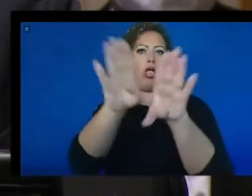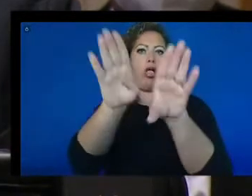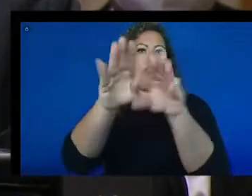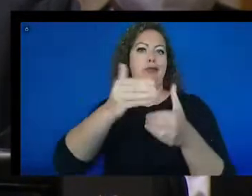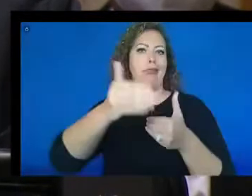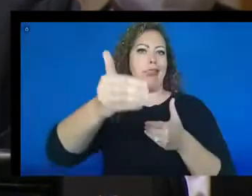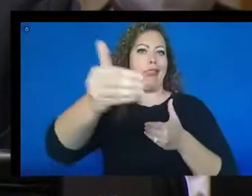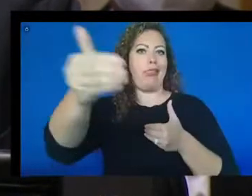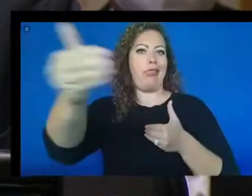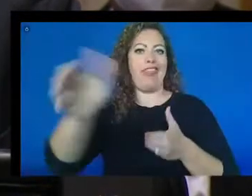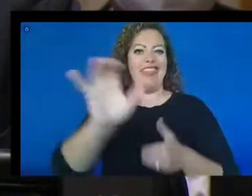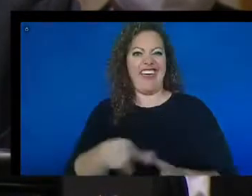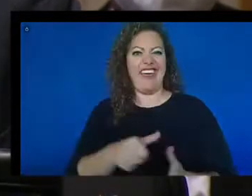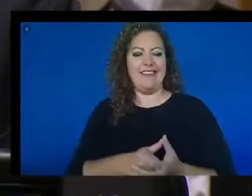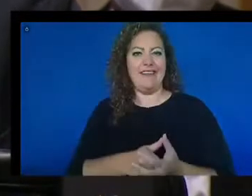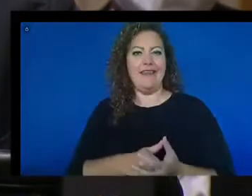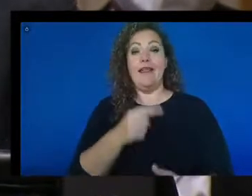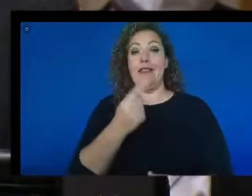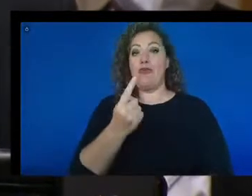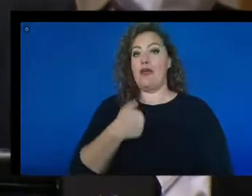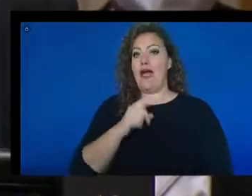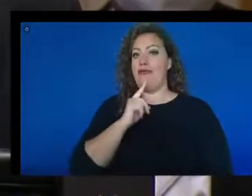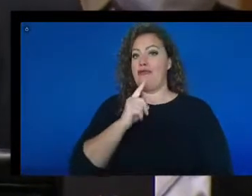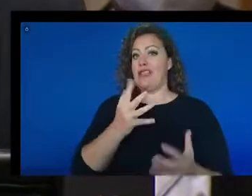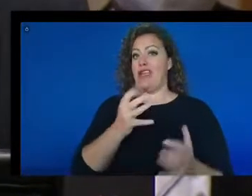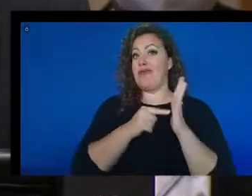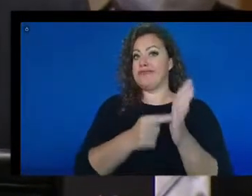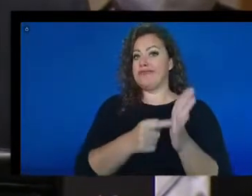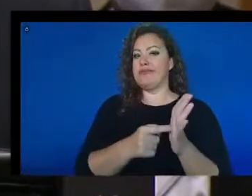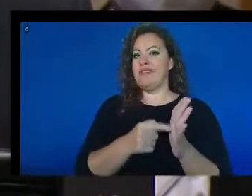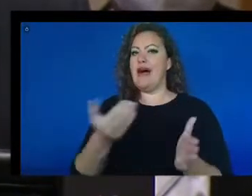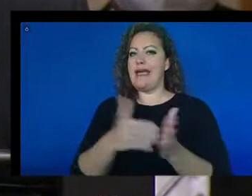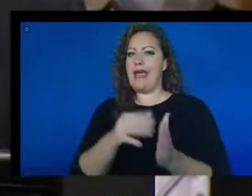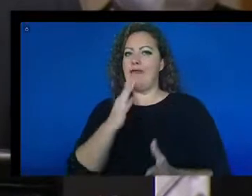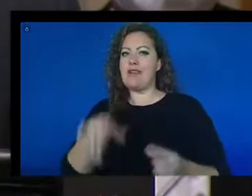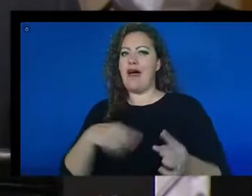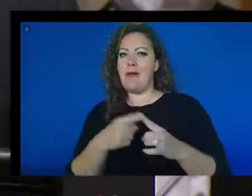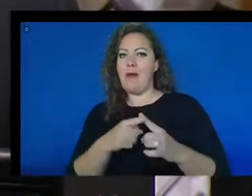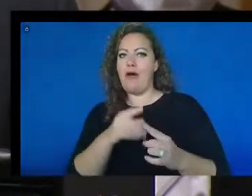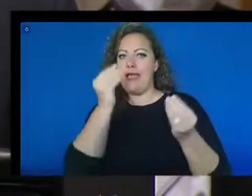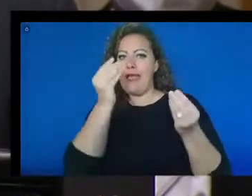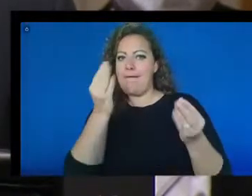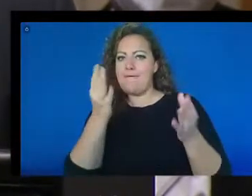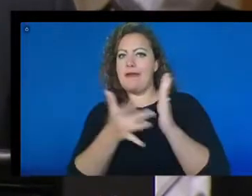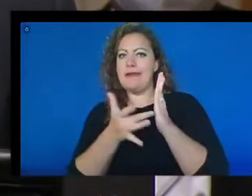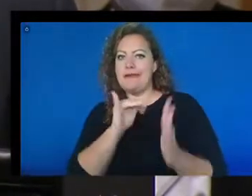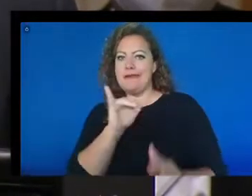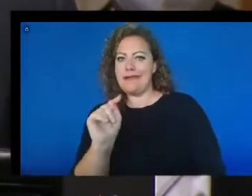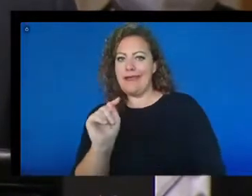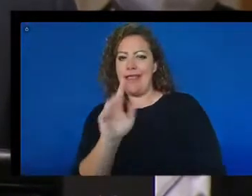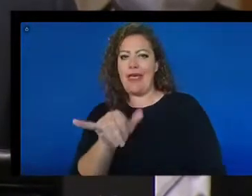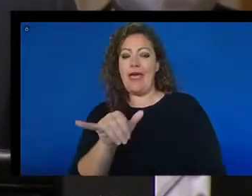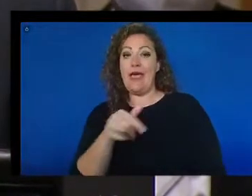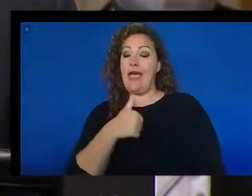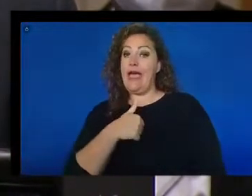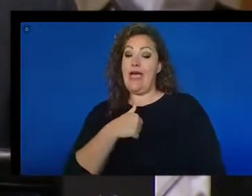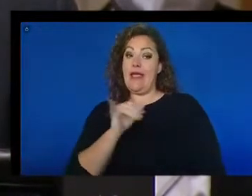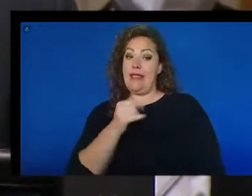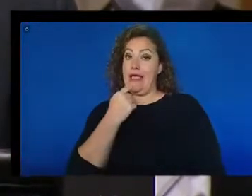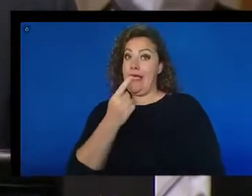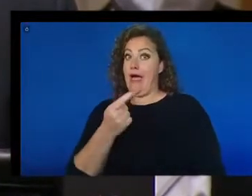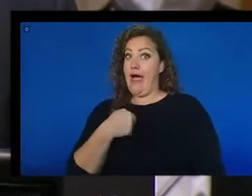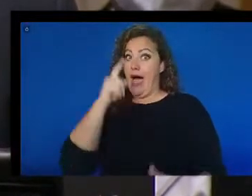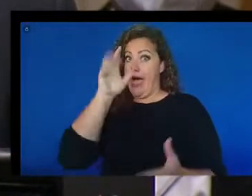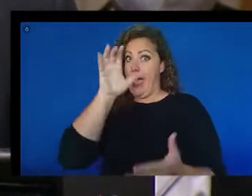The one I really like to highlight because we're talking about, again, information communication technology. And let me say for the record, I'm a believer in the